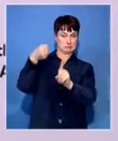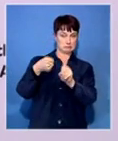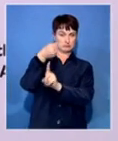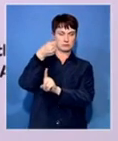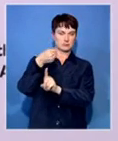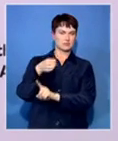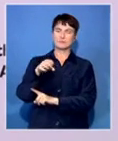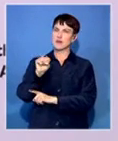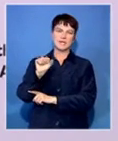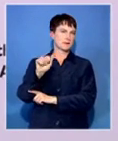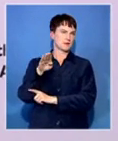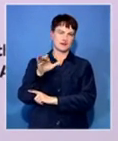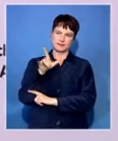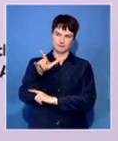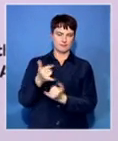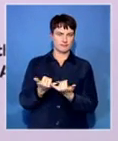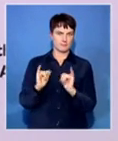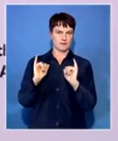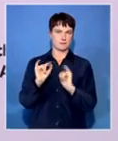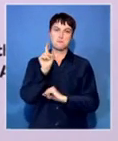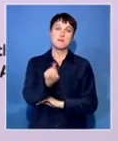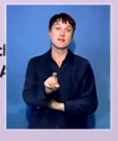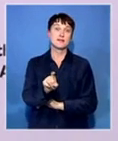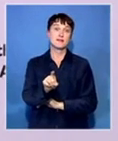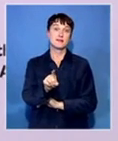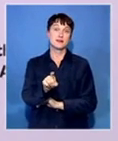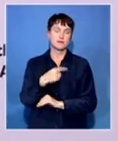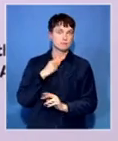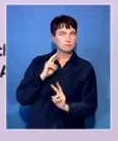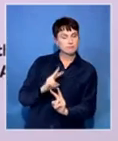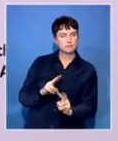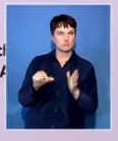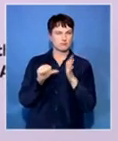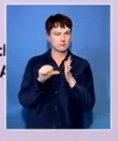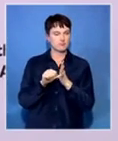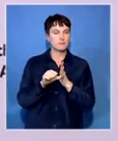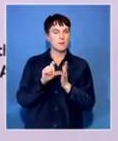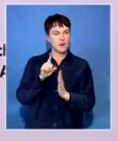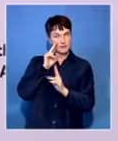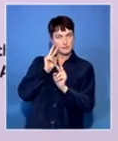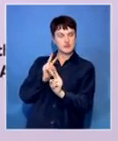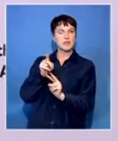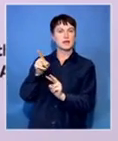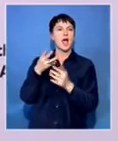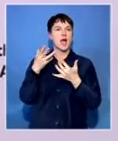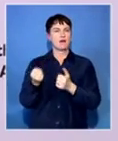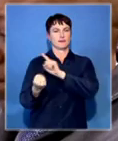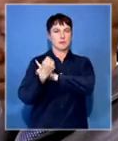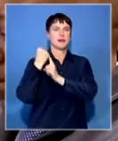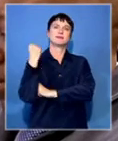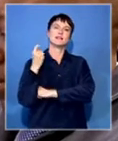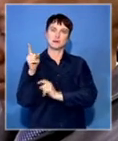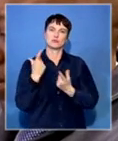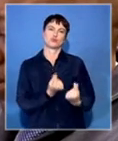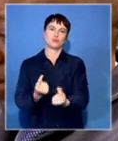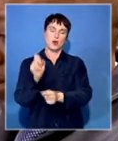SABC remains independent as it is, but I want to also ensure that it fulfills its public mandate agenda too.